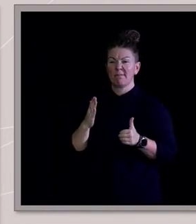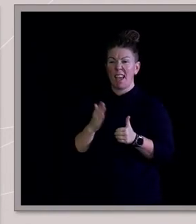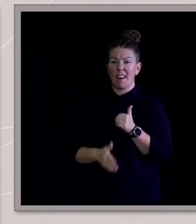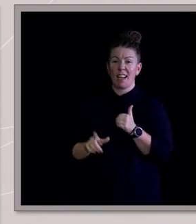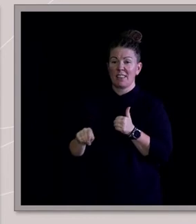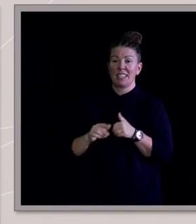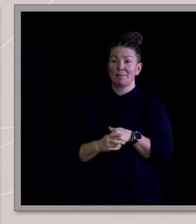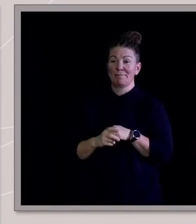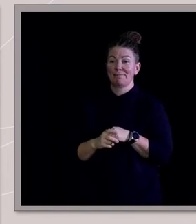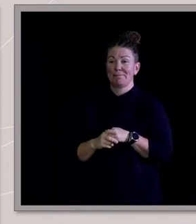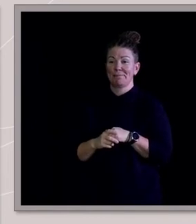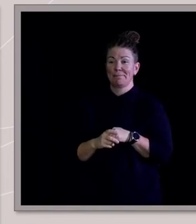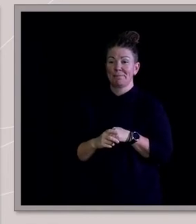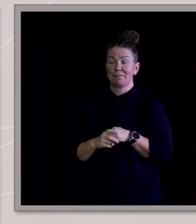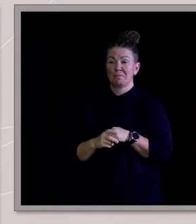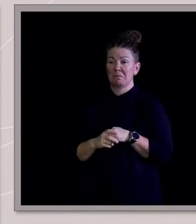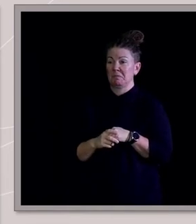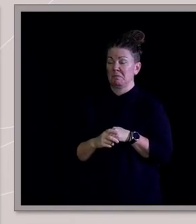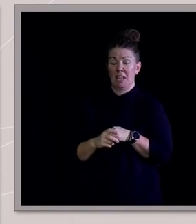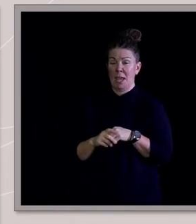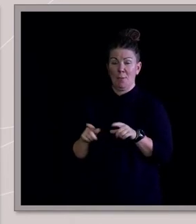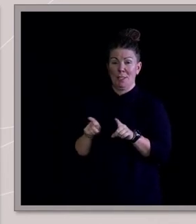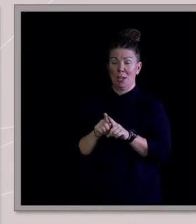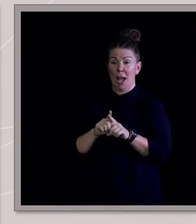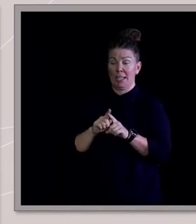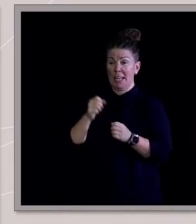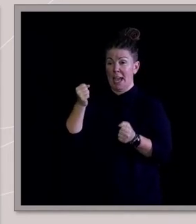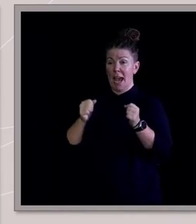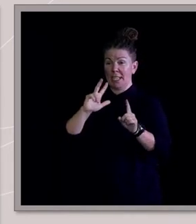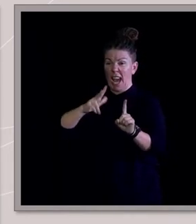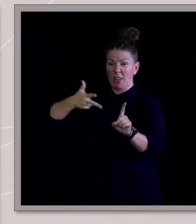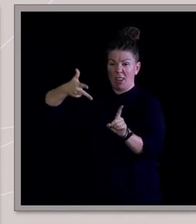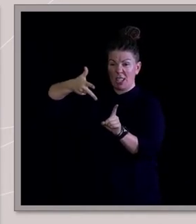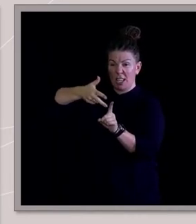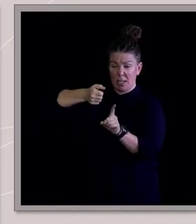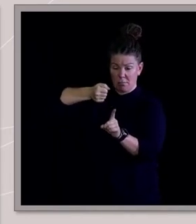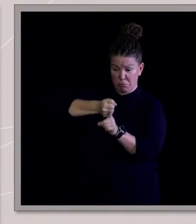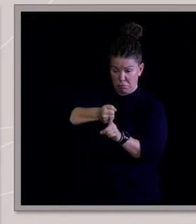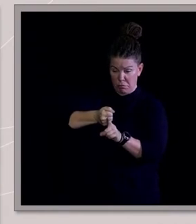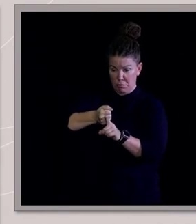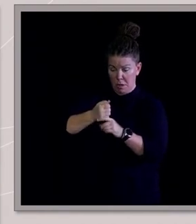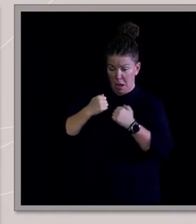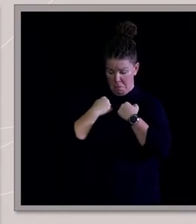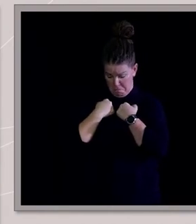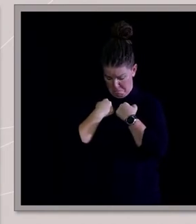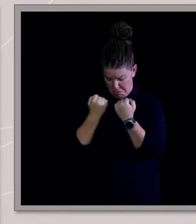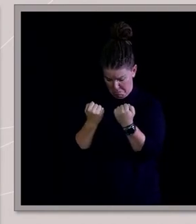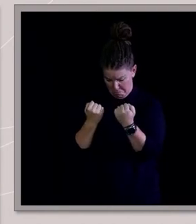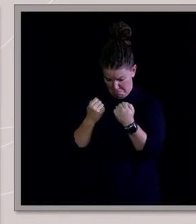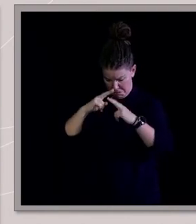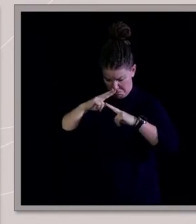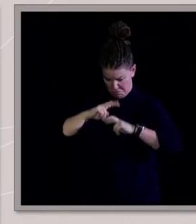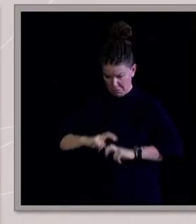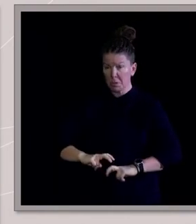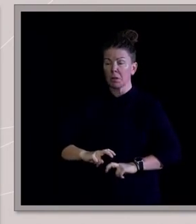And it was like there'd been a car crash and I was inspecting the damage inside my own internalised thoughts. Am